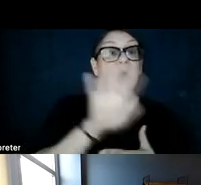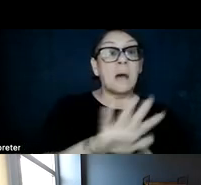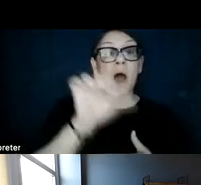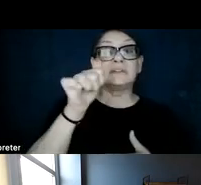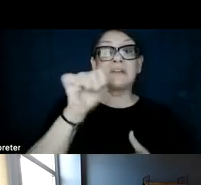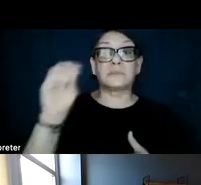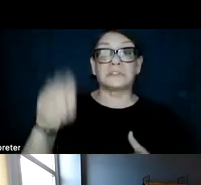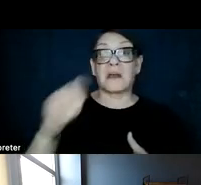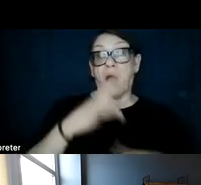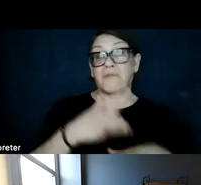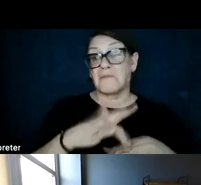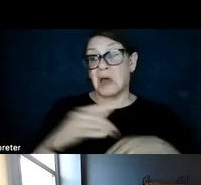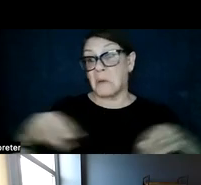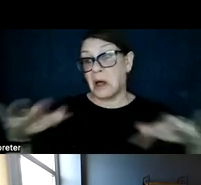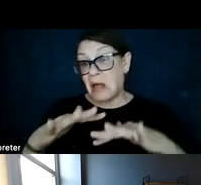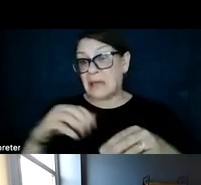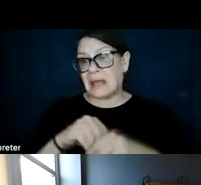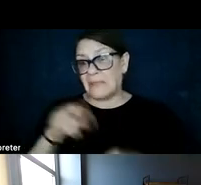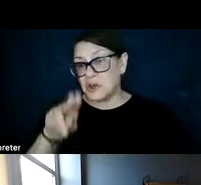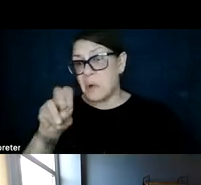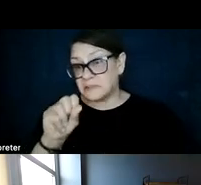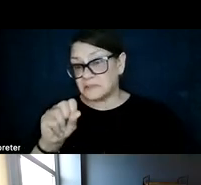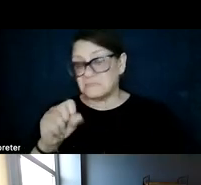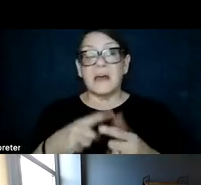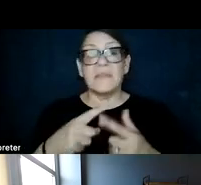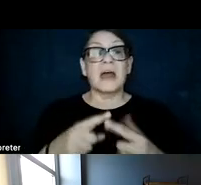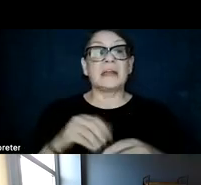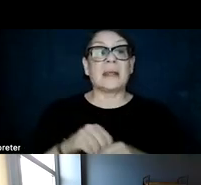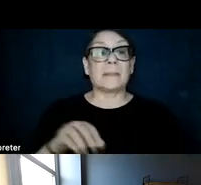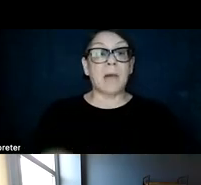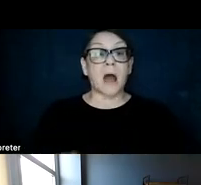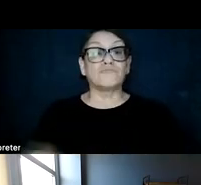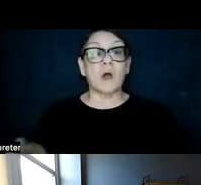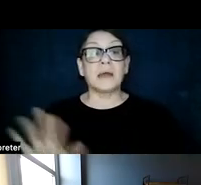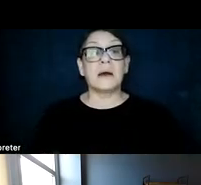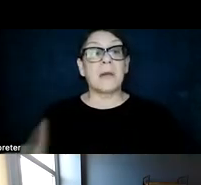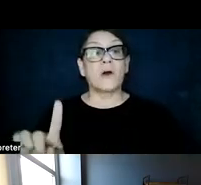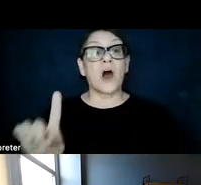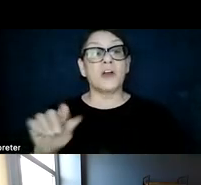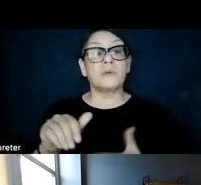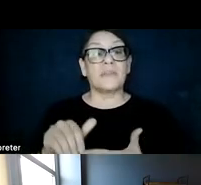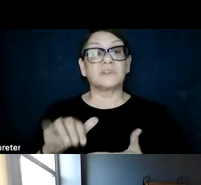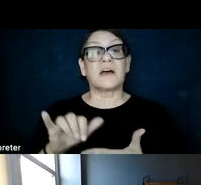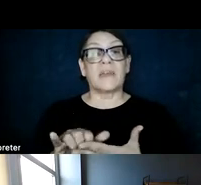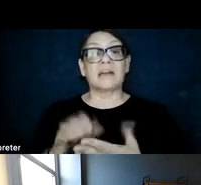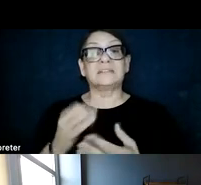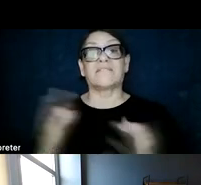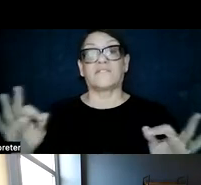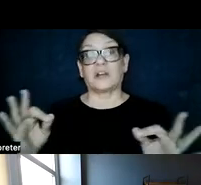available land area in the contiguous U.S. And then in the bottom right, about 100,000, that's the 3%.